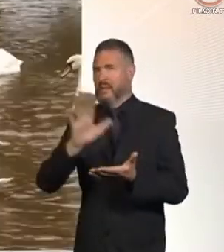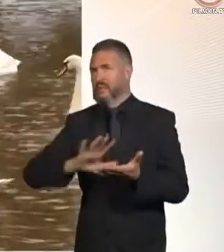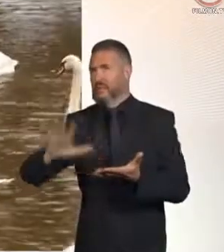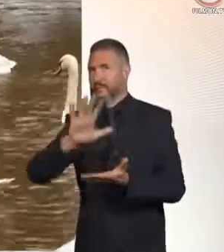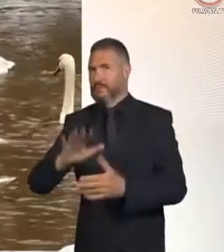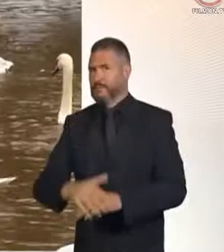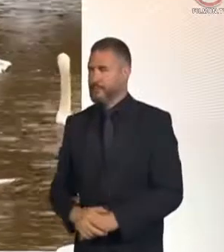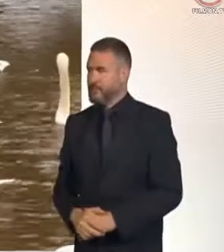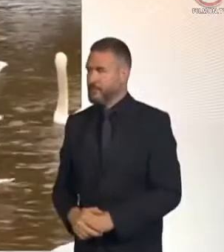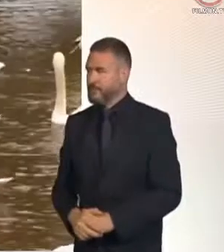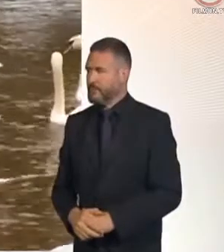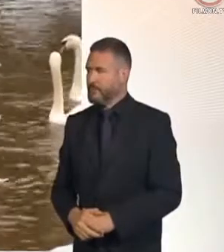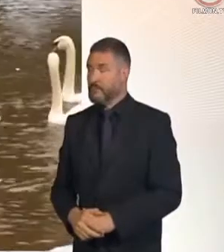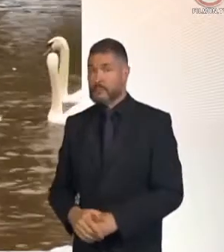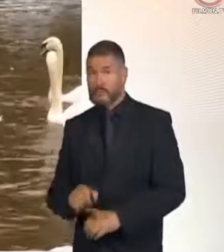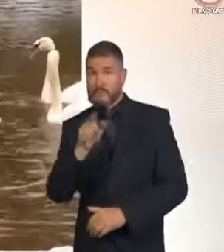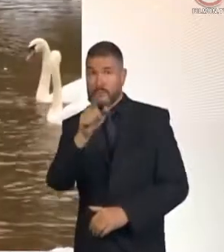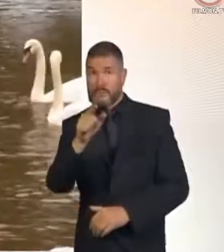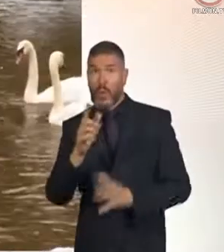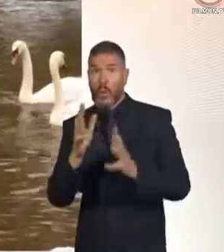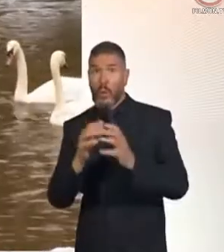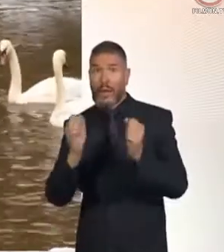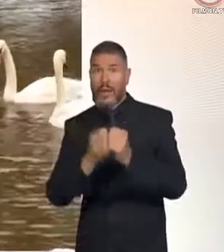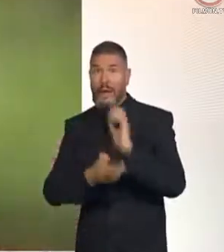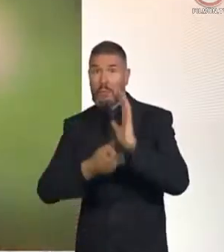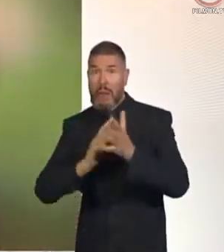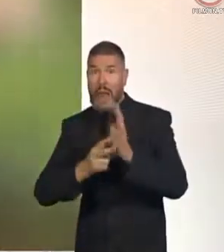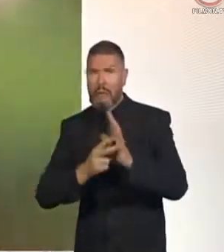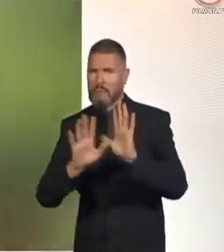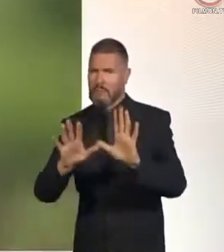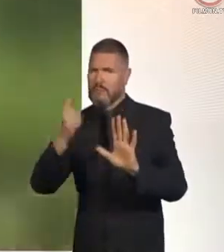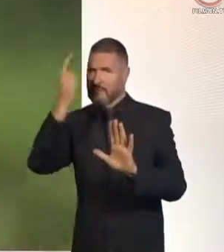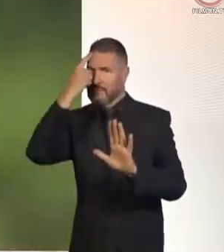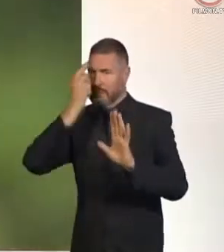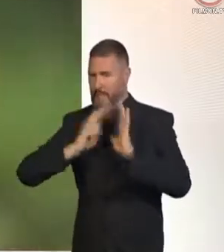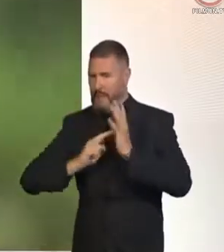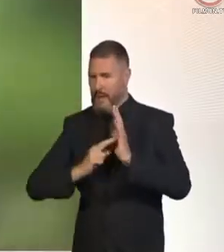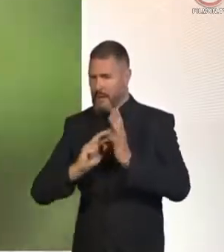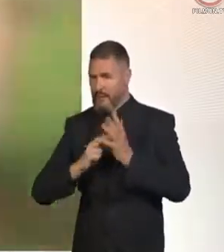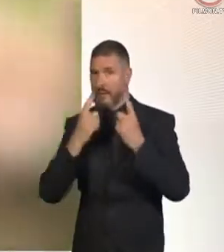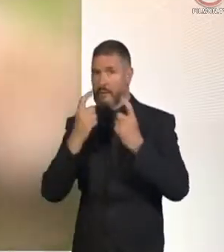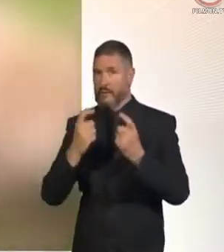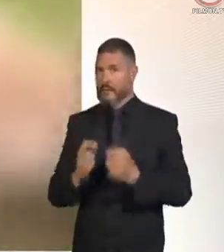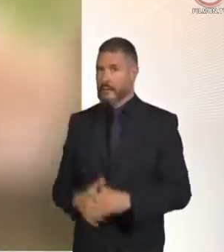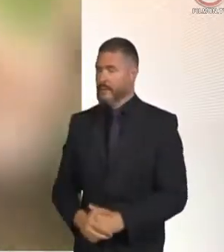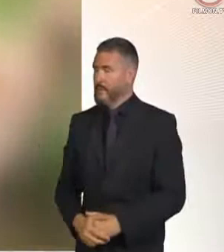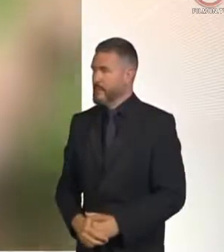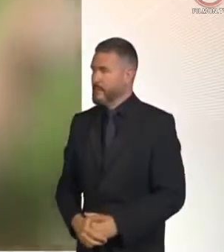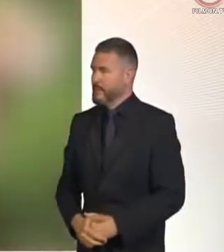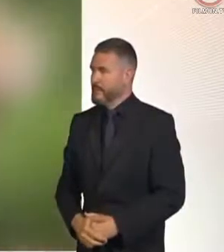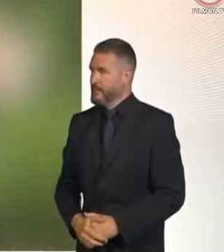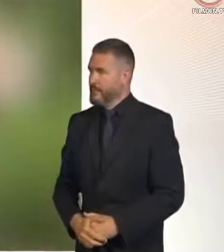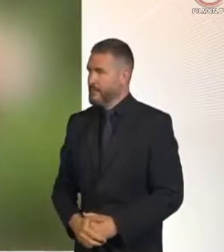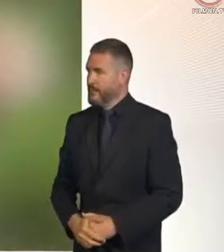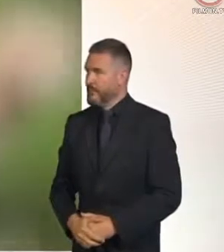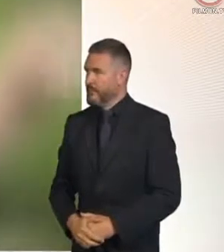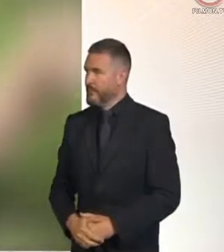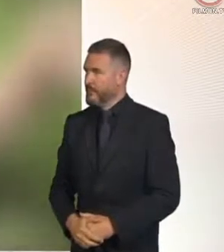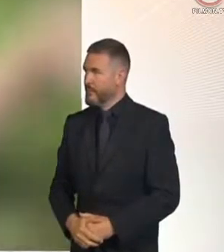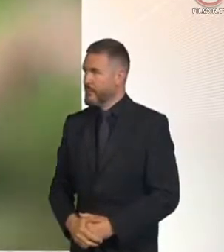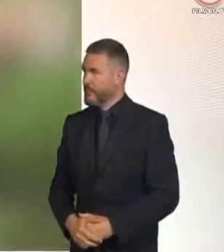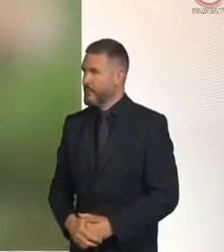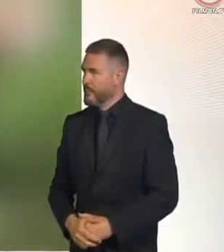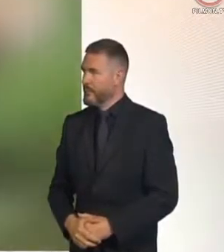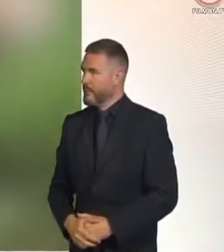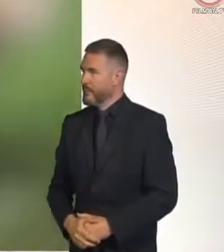and those with weekend plans will just have to make the best of it, which will suit some more than others. Phil Mackey,